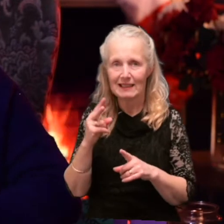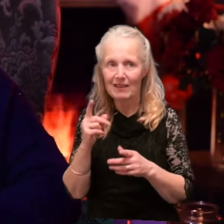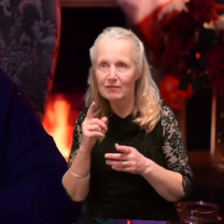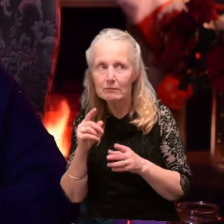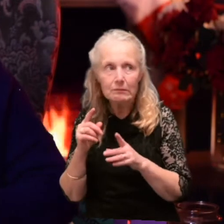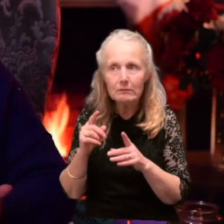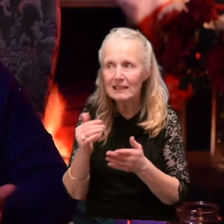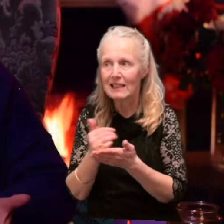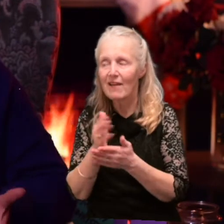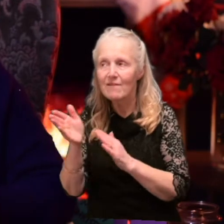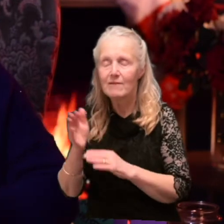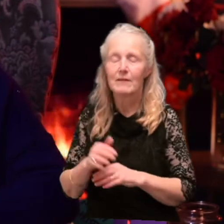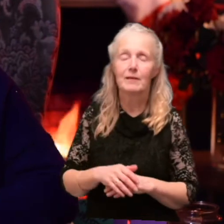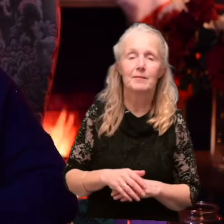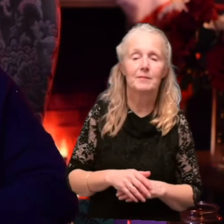clear. know, I don't know.